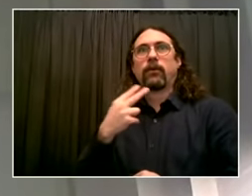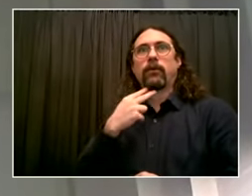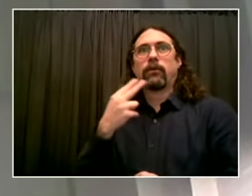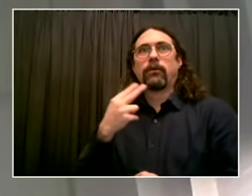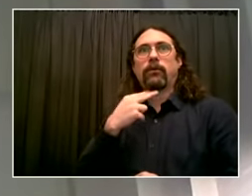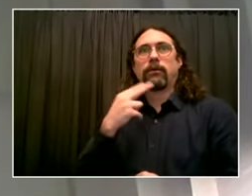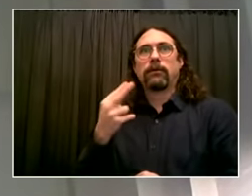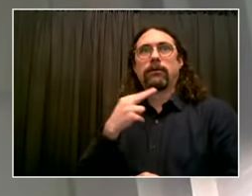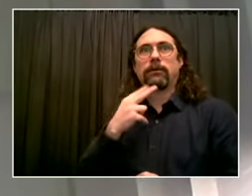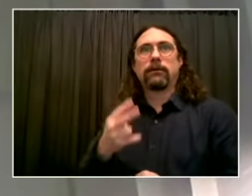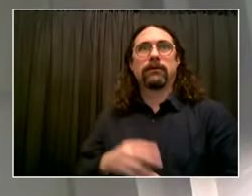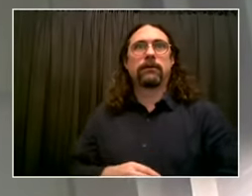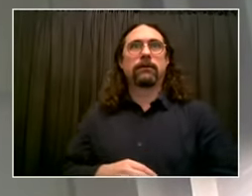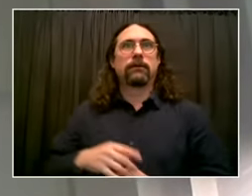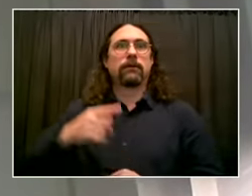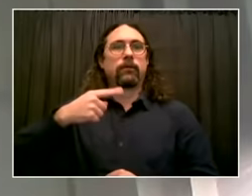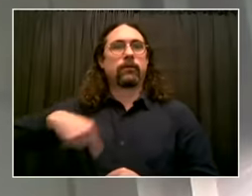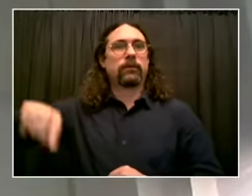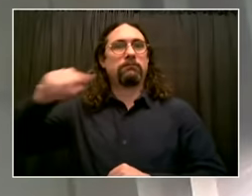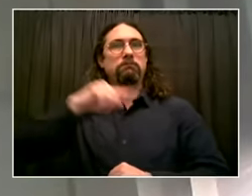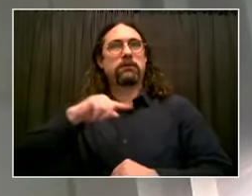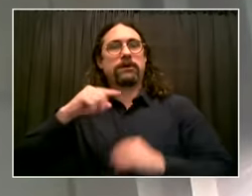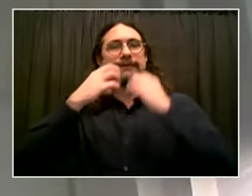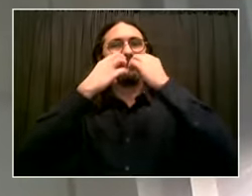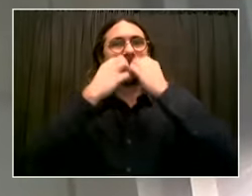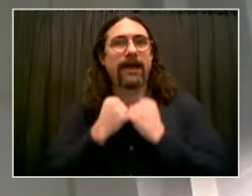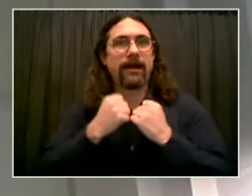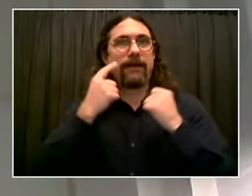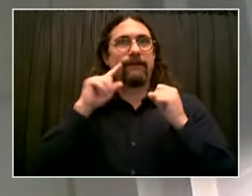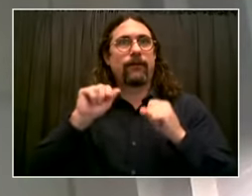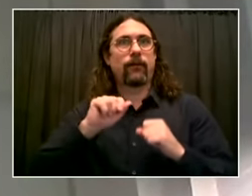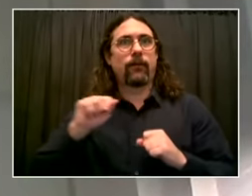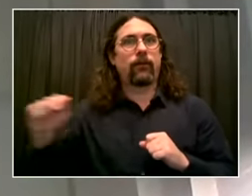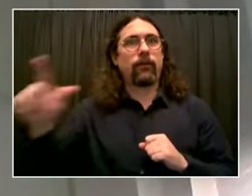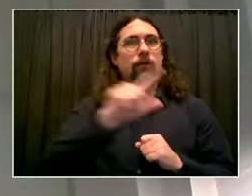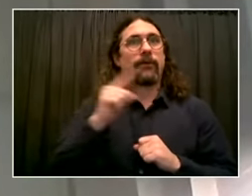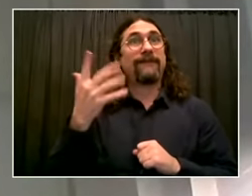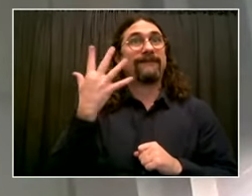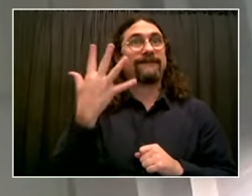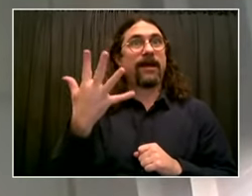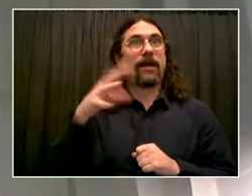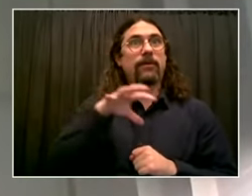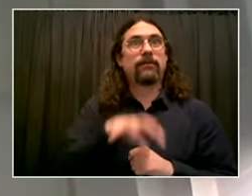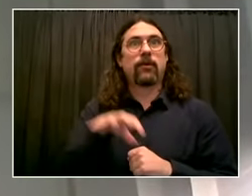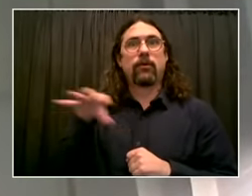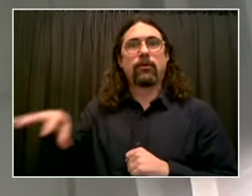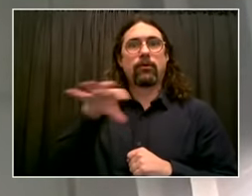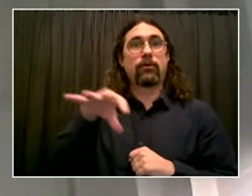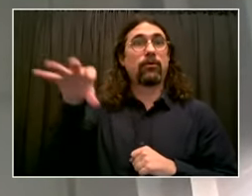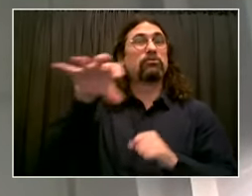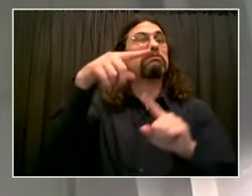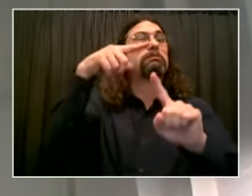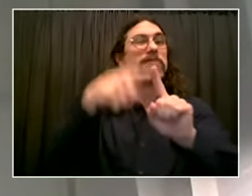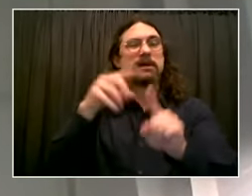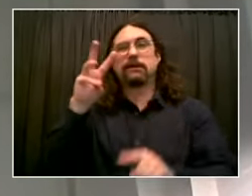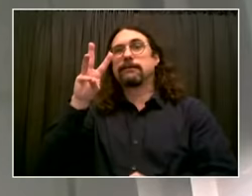and in Westchester, Orange, and Dutchess County. For 26 years, we've been organizing in low-income and working-class Black and Latinx communities.